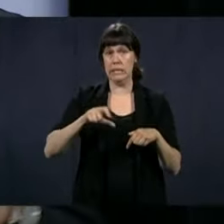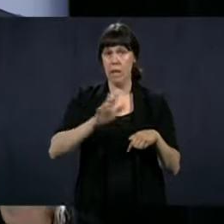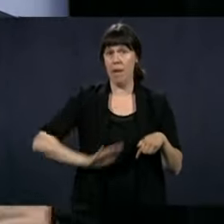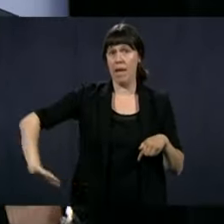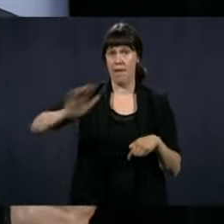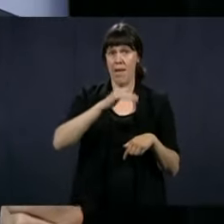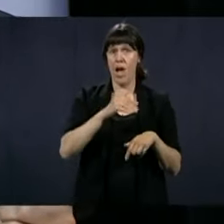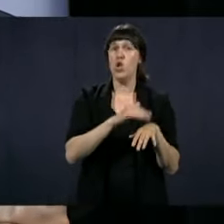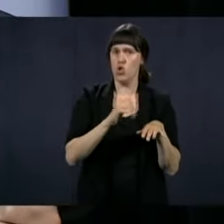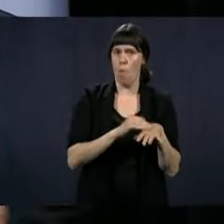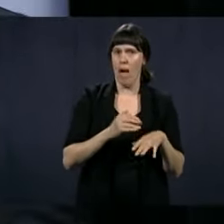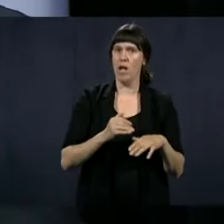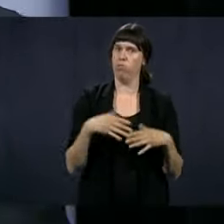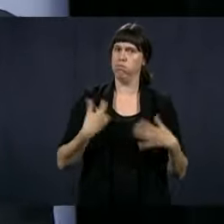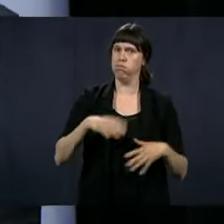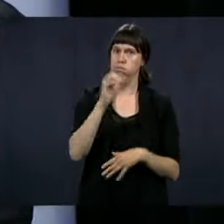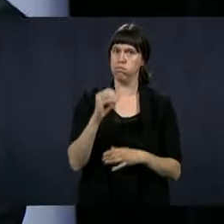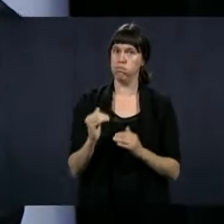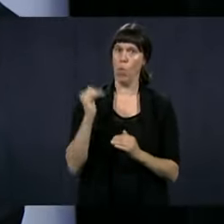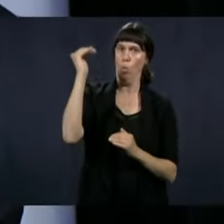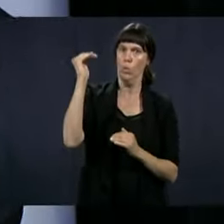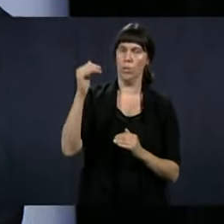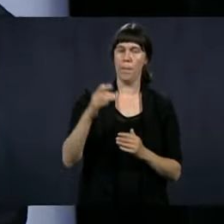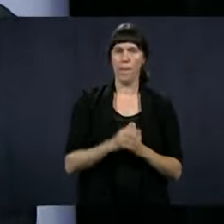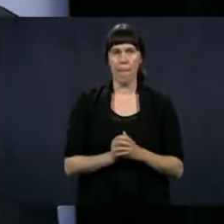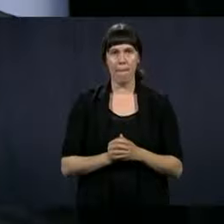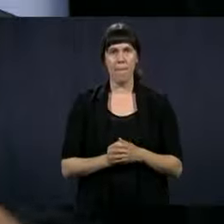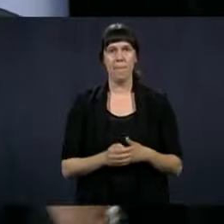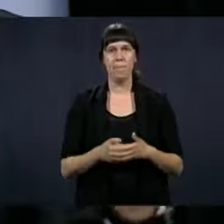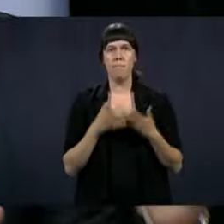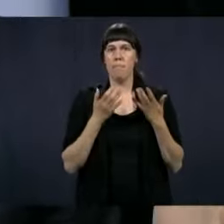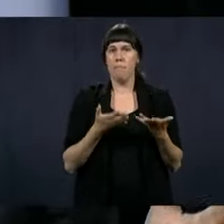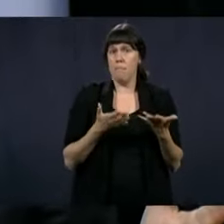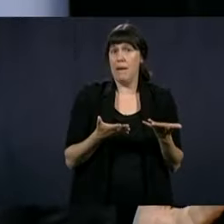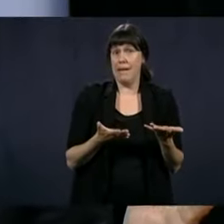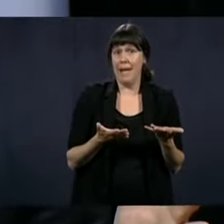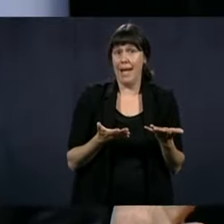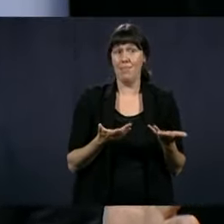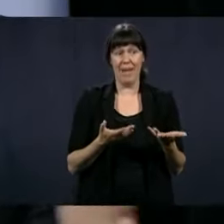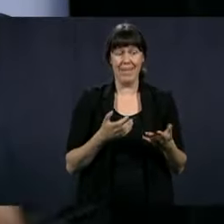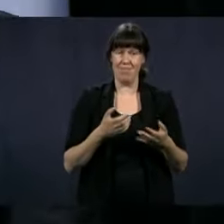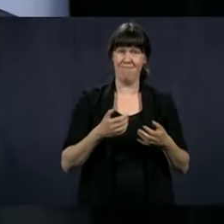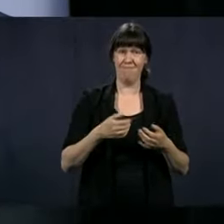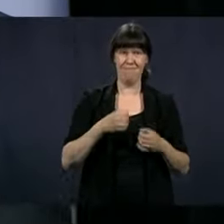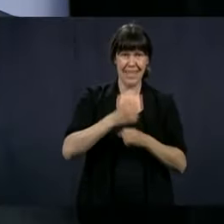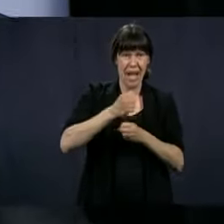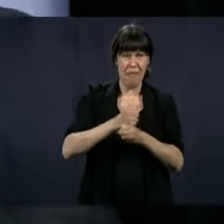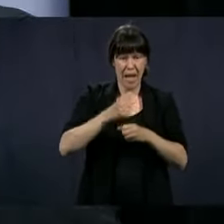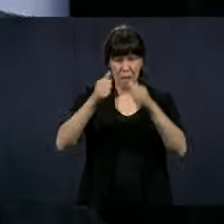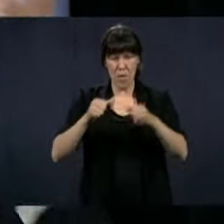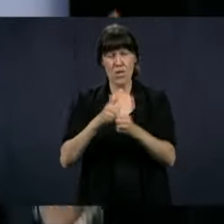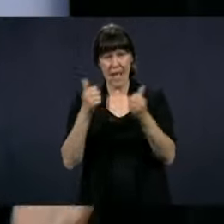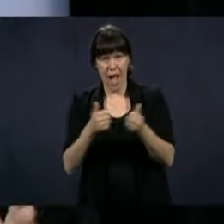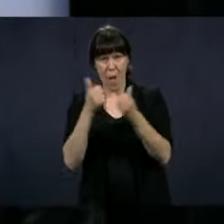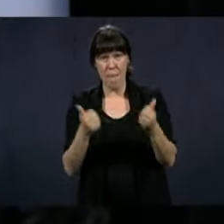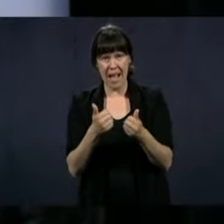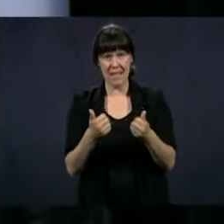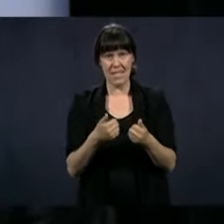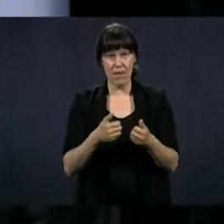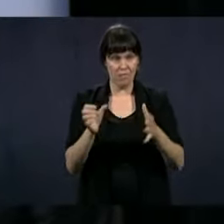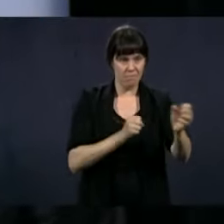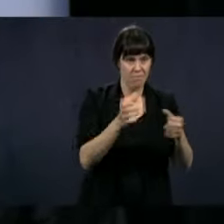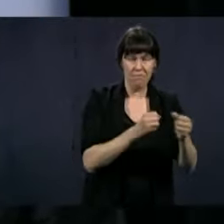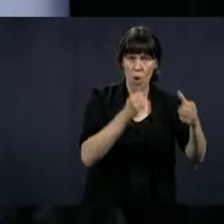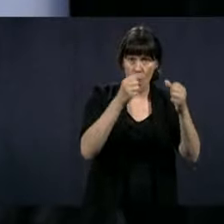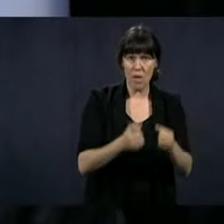So finding people without training, what we can say, you know, finding hands is easier today than it was three months ago. So